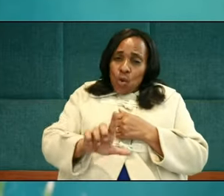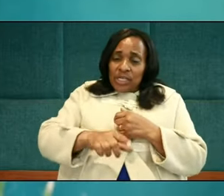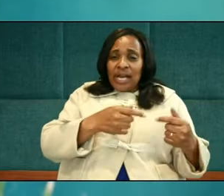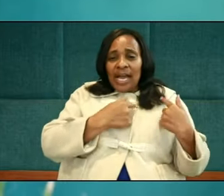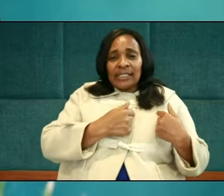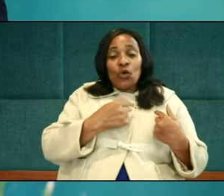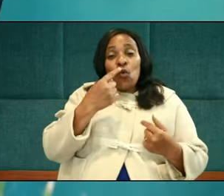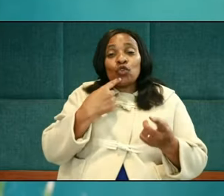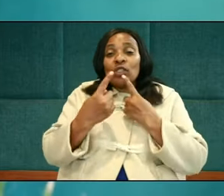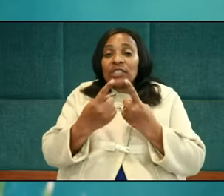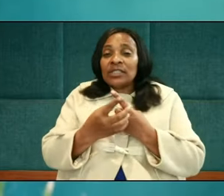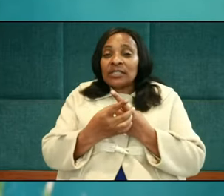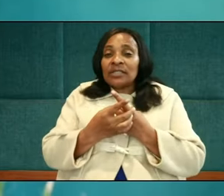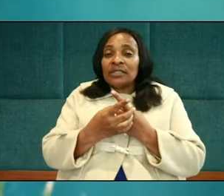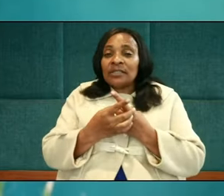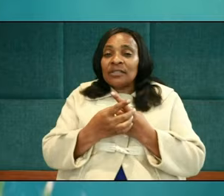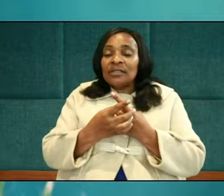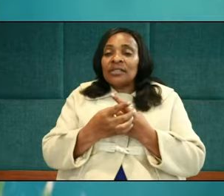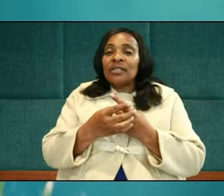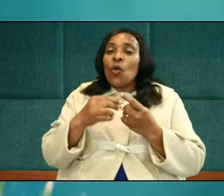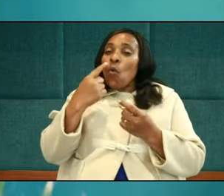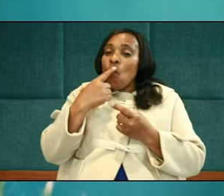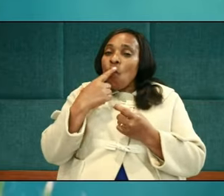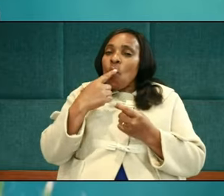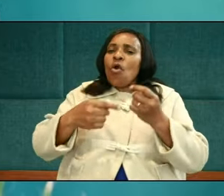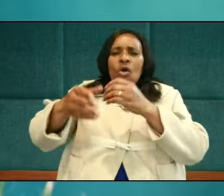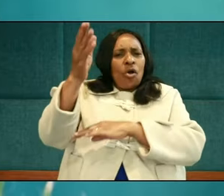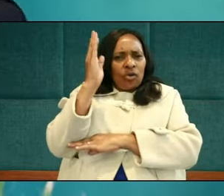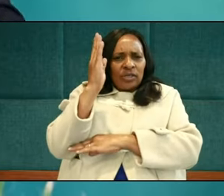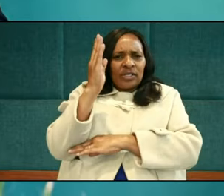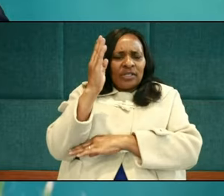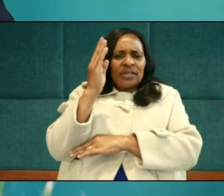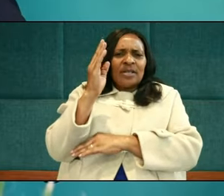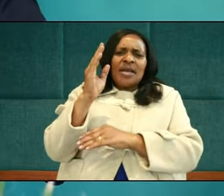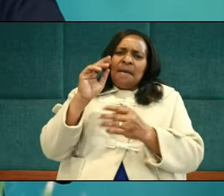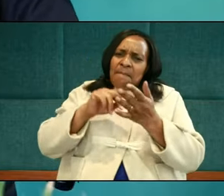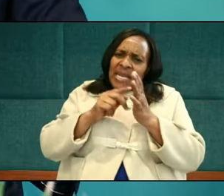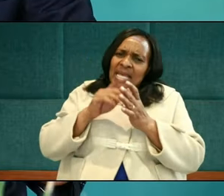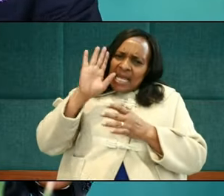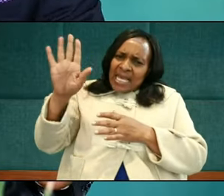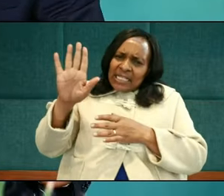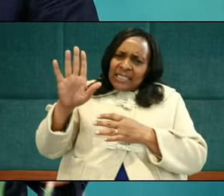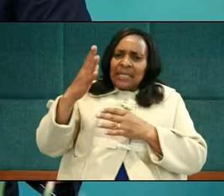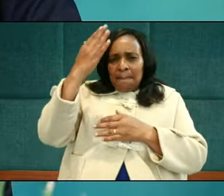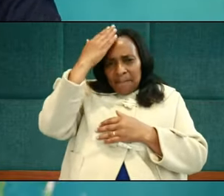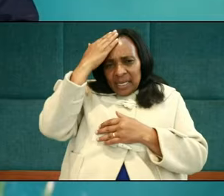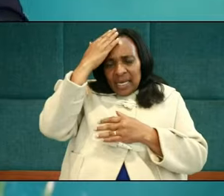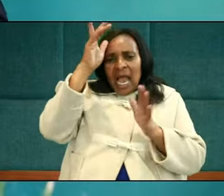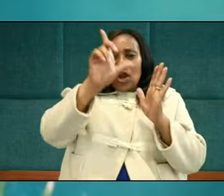speaking in that text is the God of the universe. I am meek and lowly in heart.